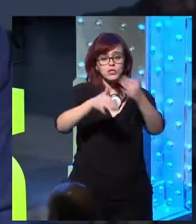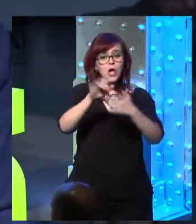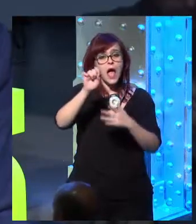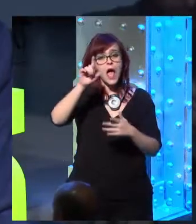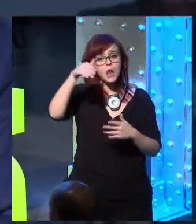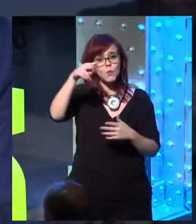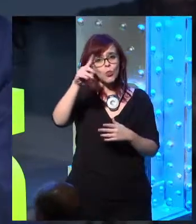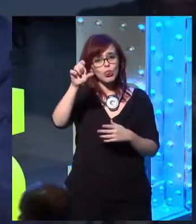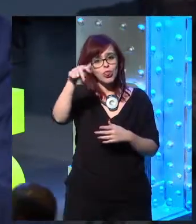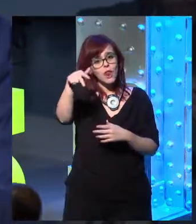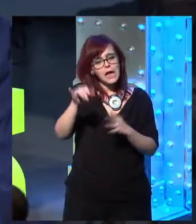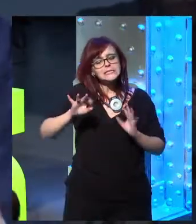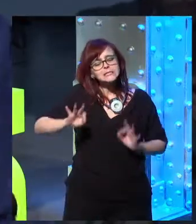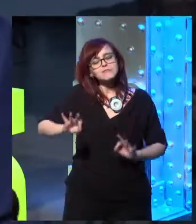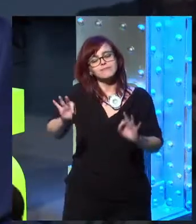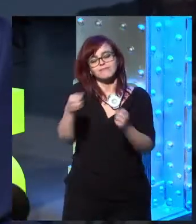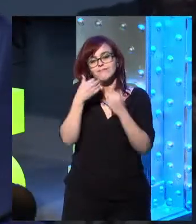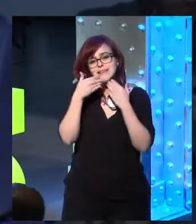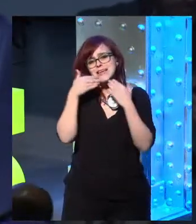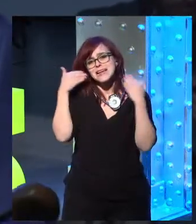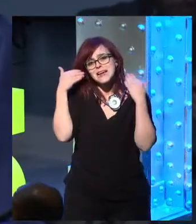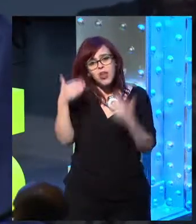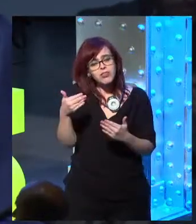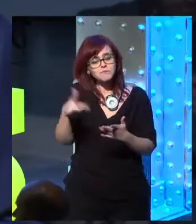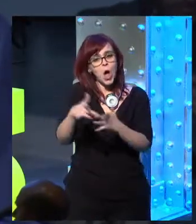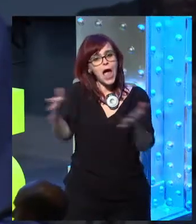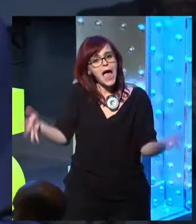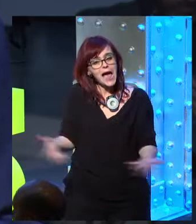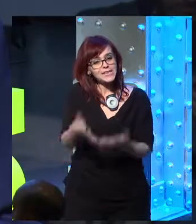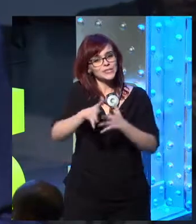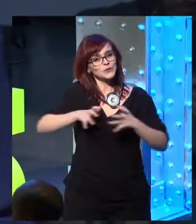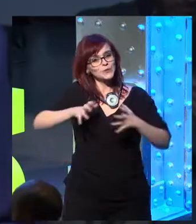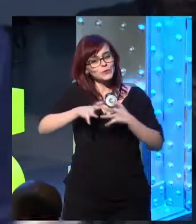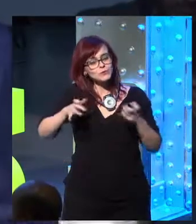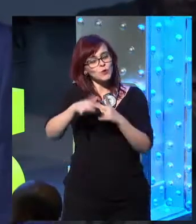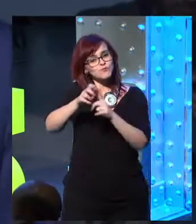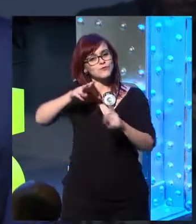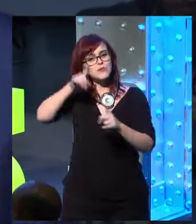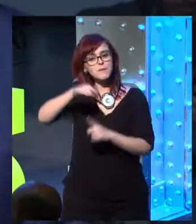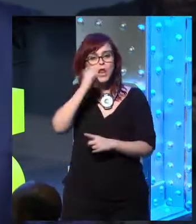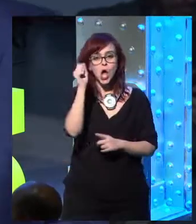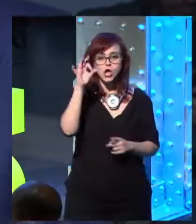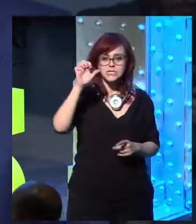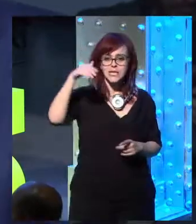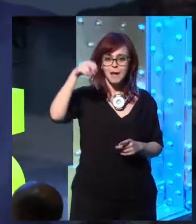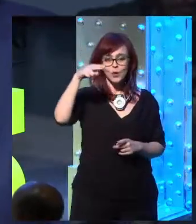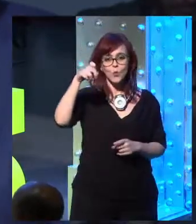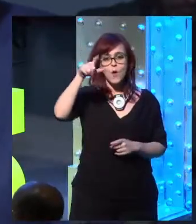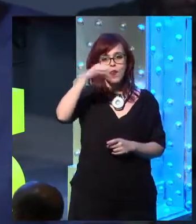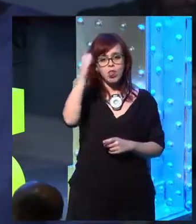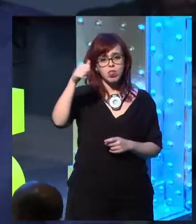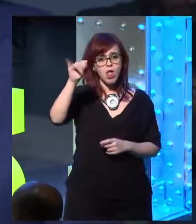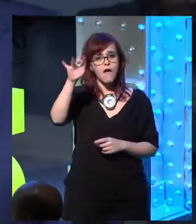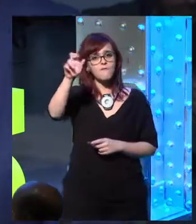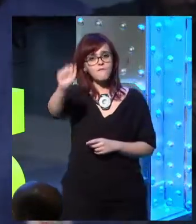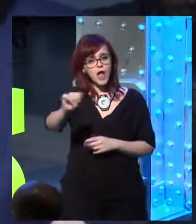in charge of this process, especially Almudena always with her enthusiasm and her vision. Thanks